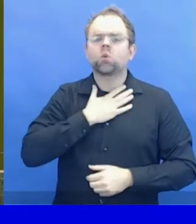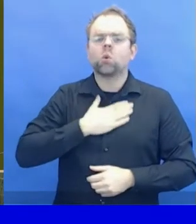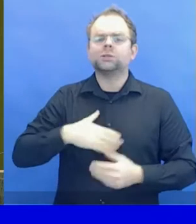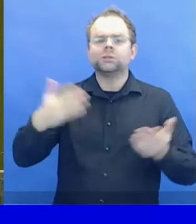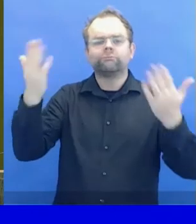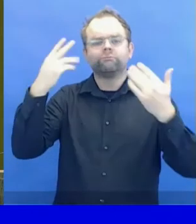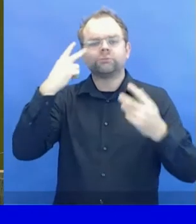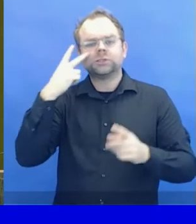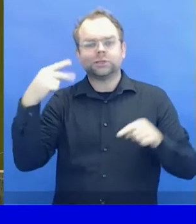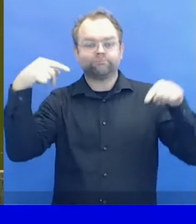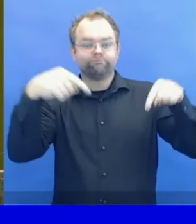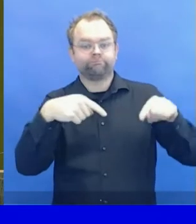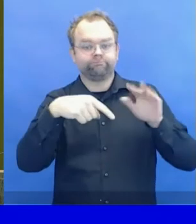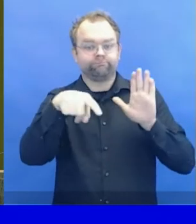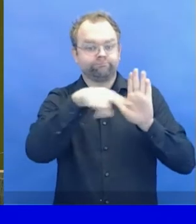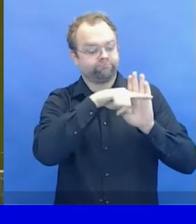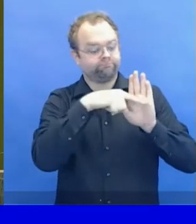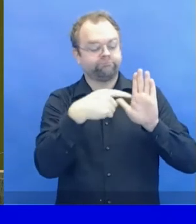-3.